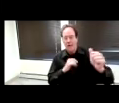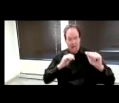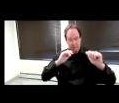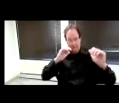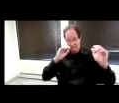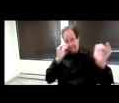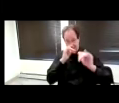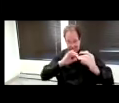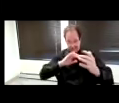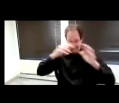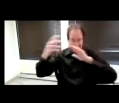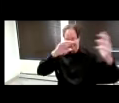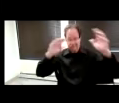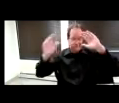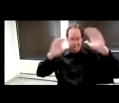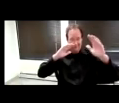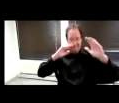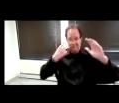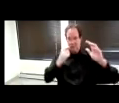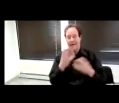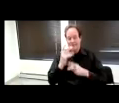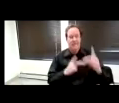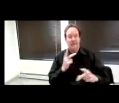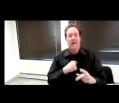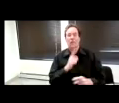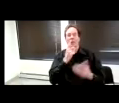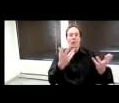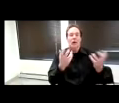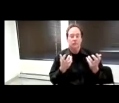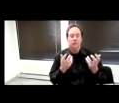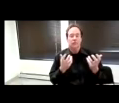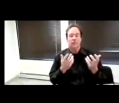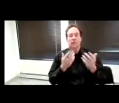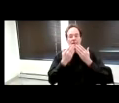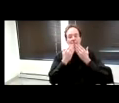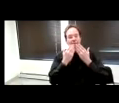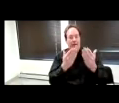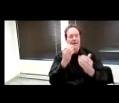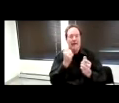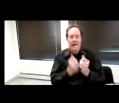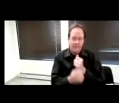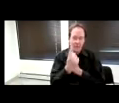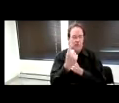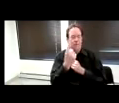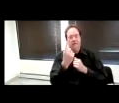many people. So, I really want to thank everybody who